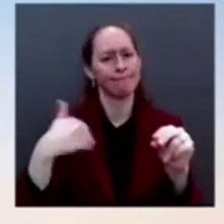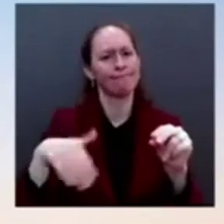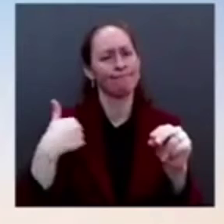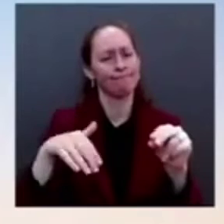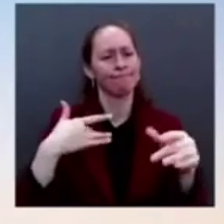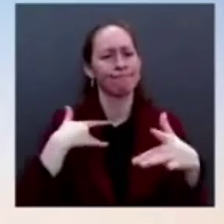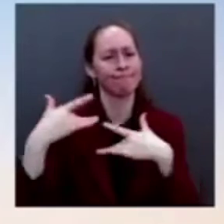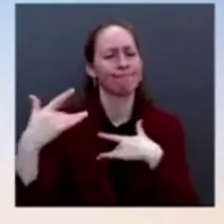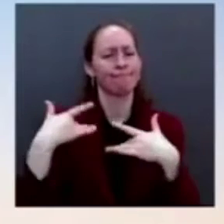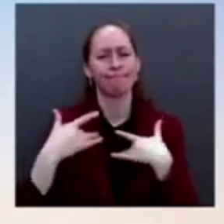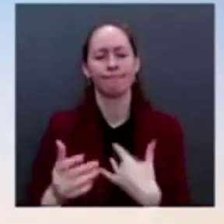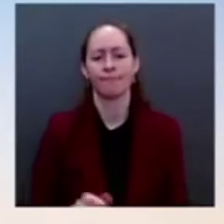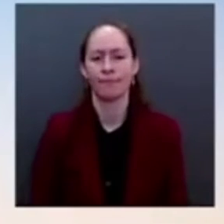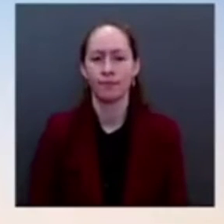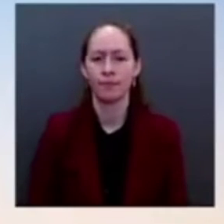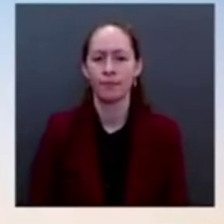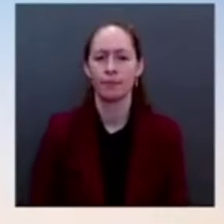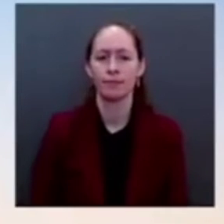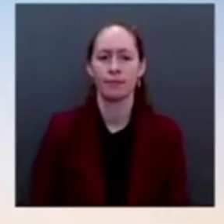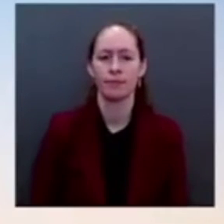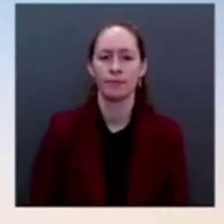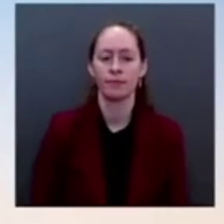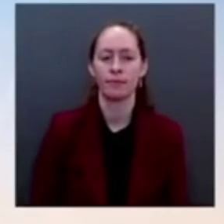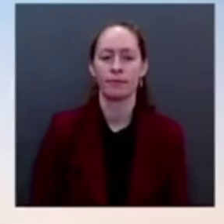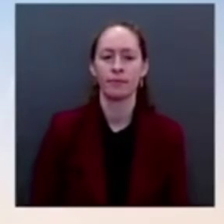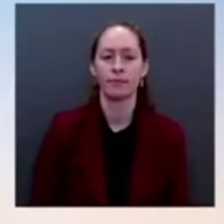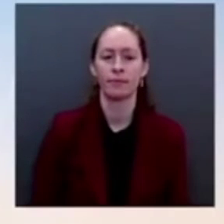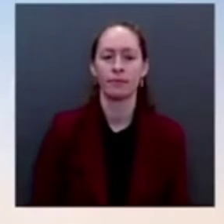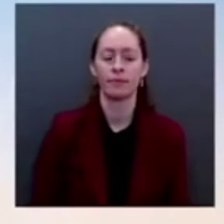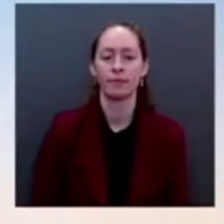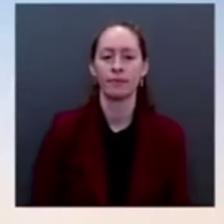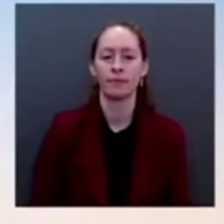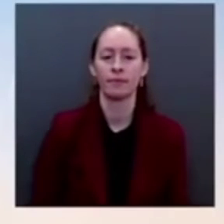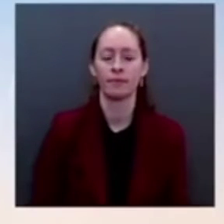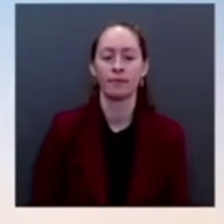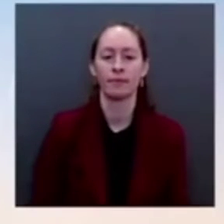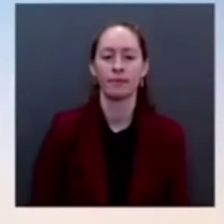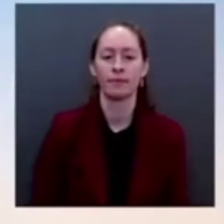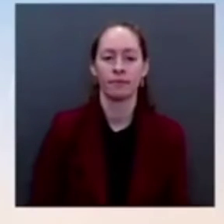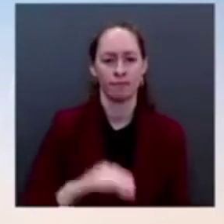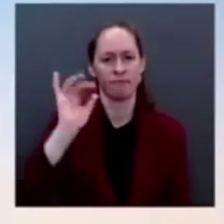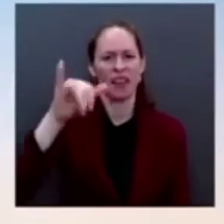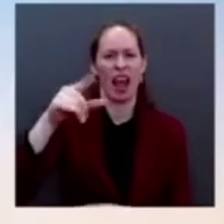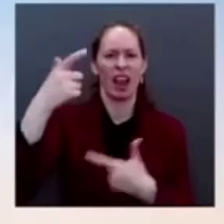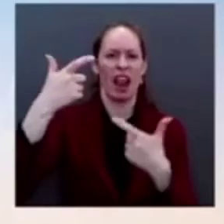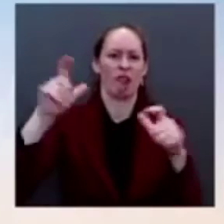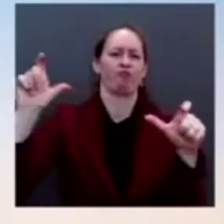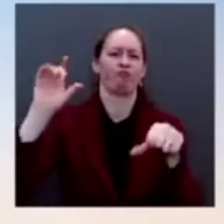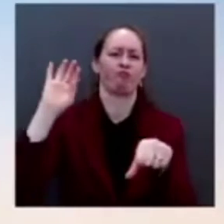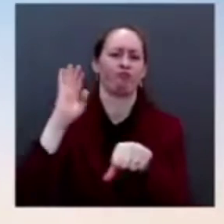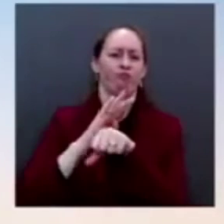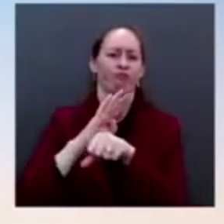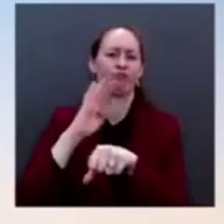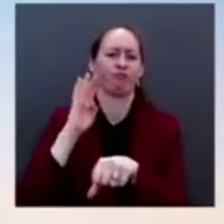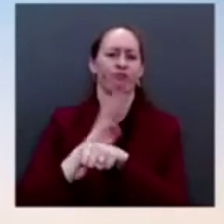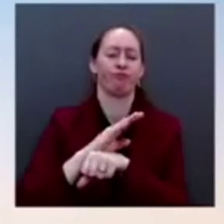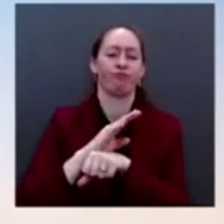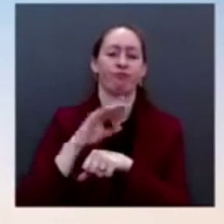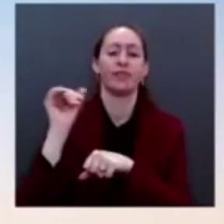power gives them unfair opportunities to get a leg up on small businesses that that rely on them to reach customers.